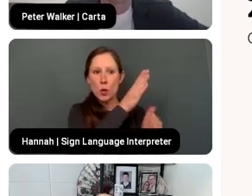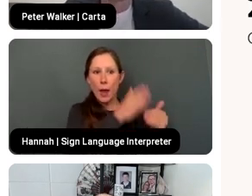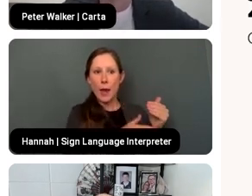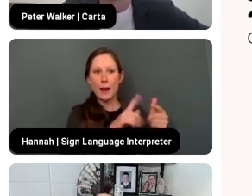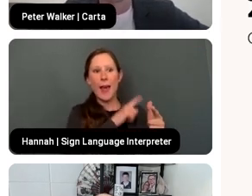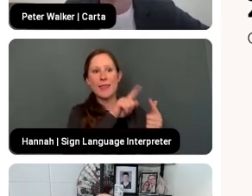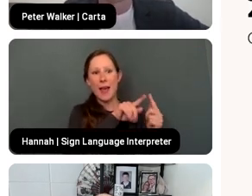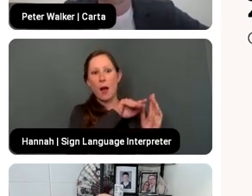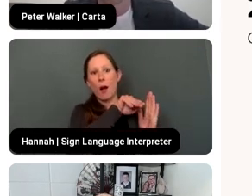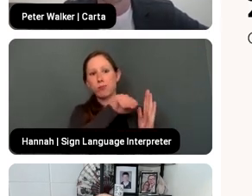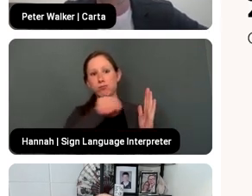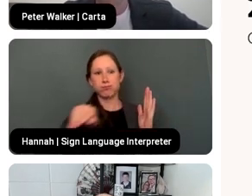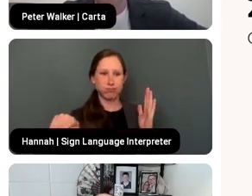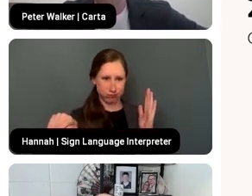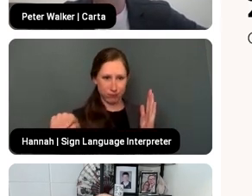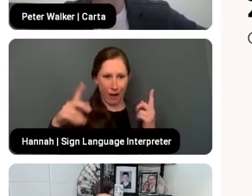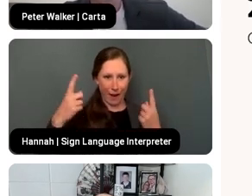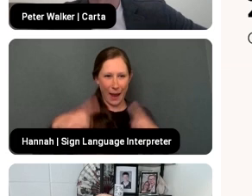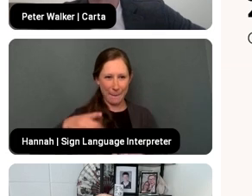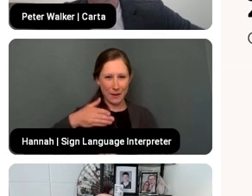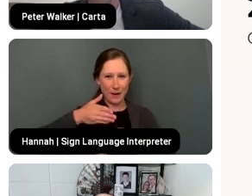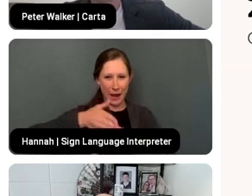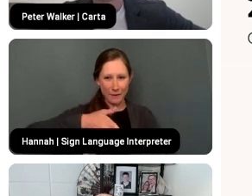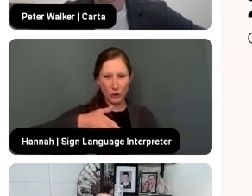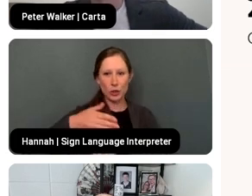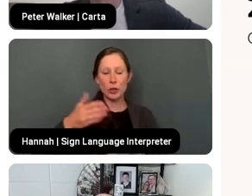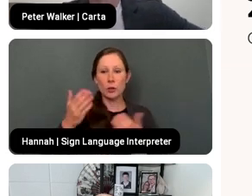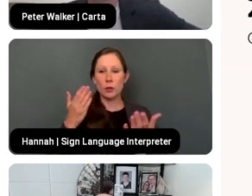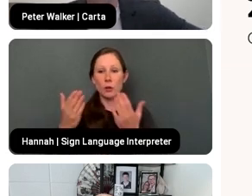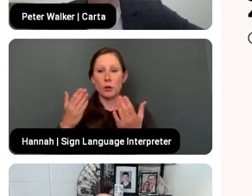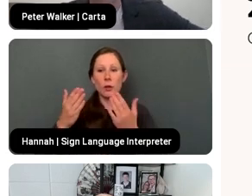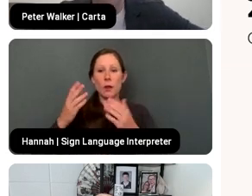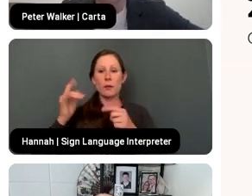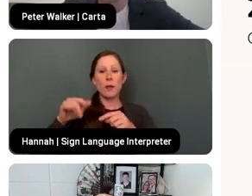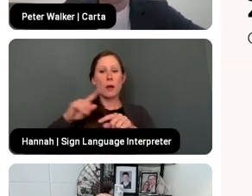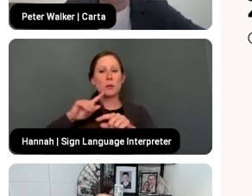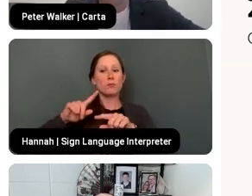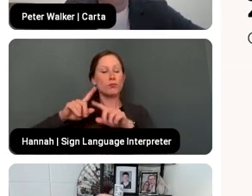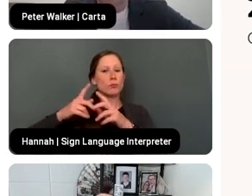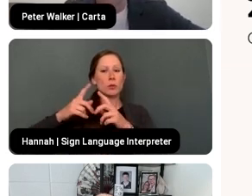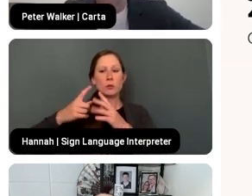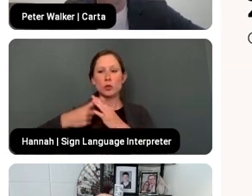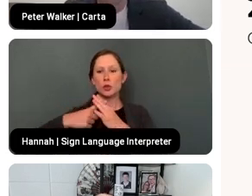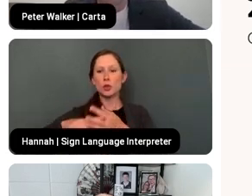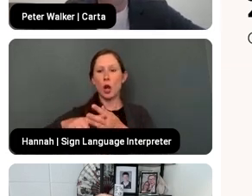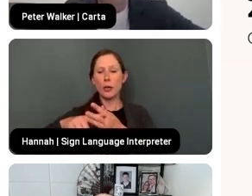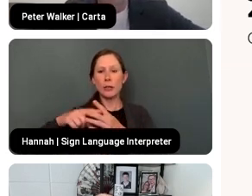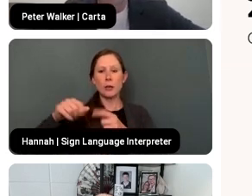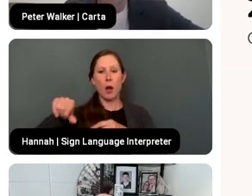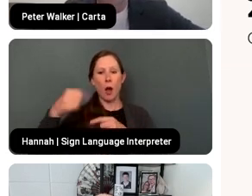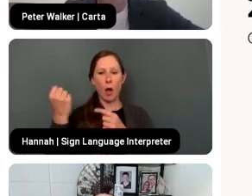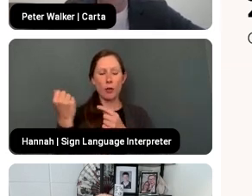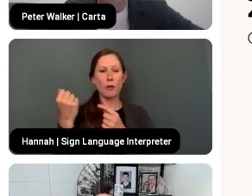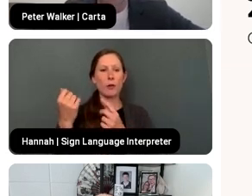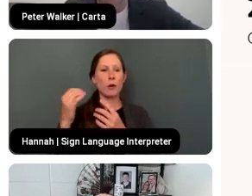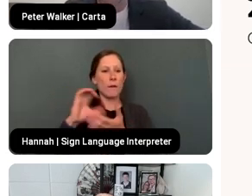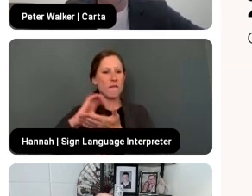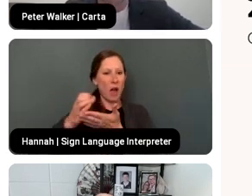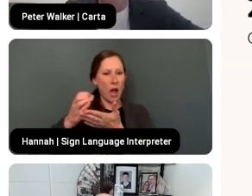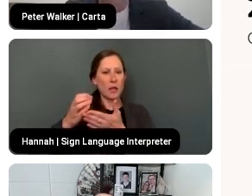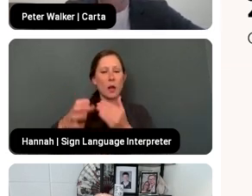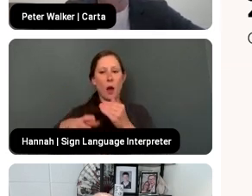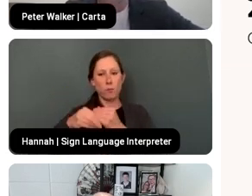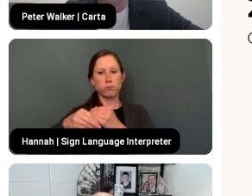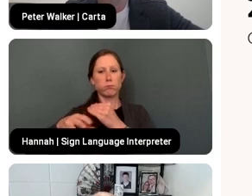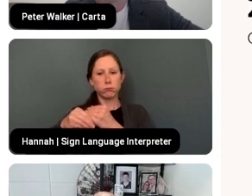downturn may have started deploying capital more slowly than other funds. But if you look at this chart, you know, that 2022 vintage,